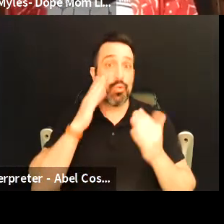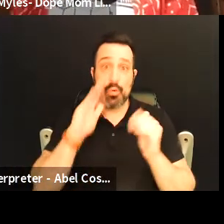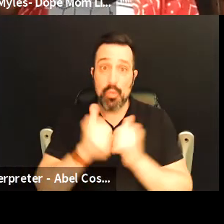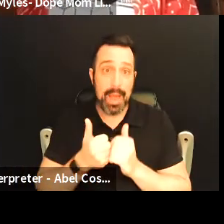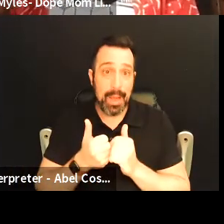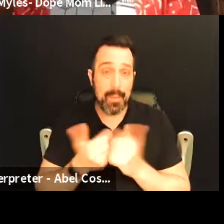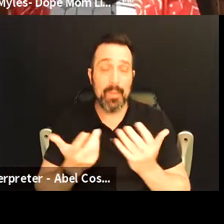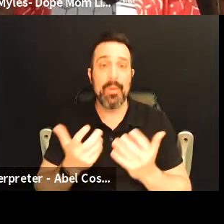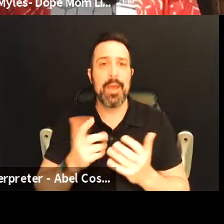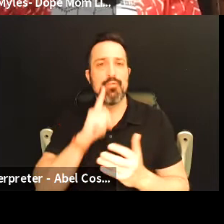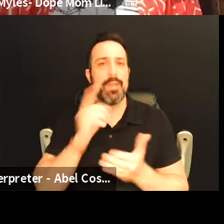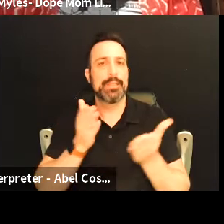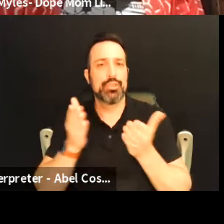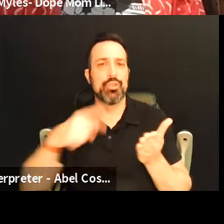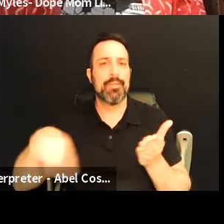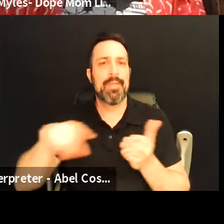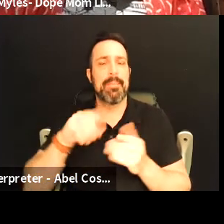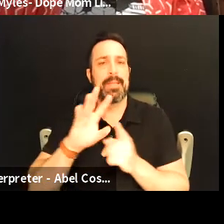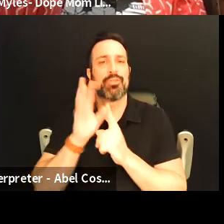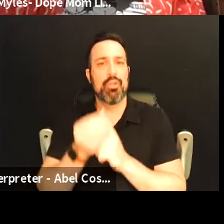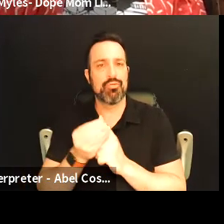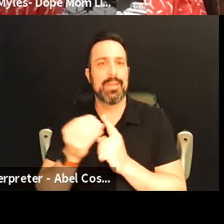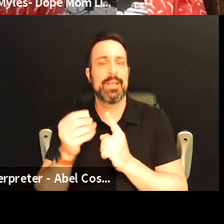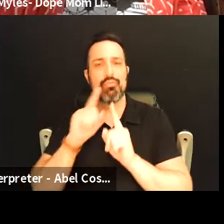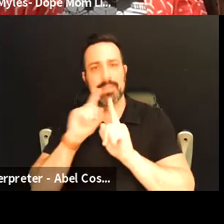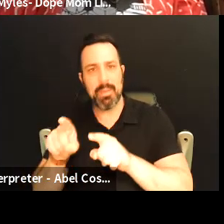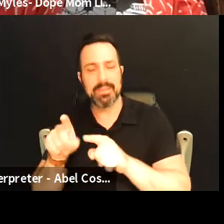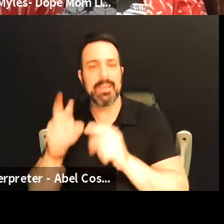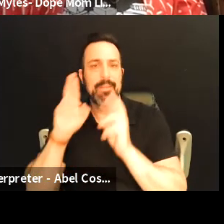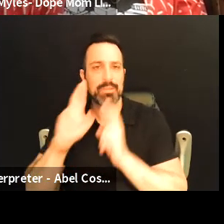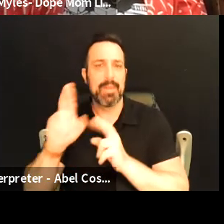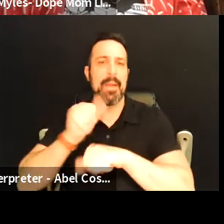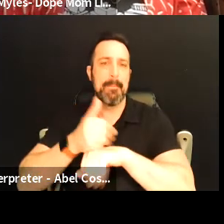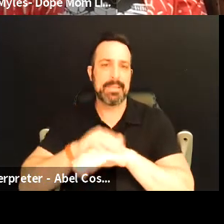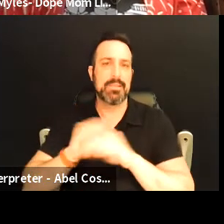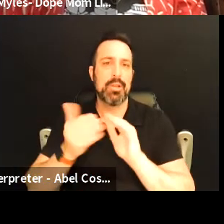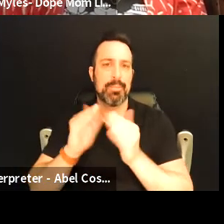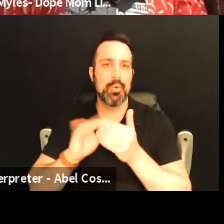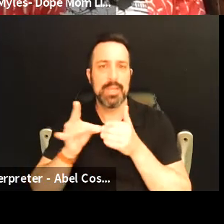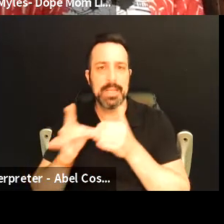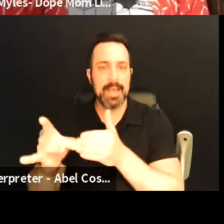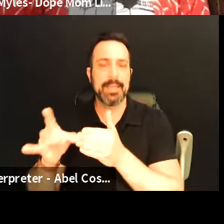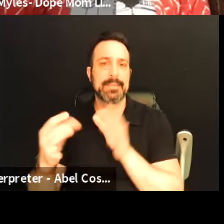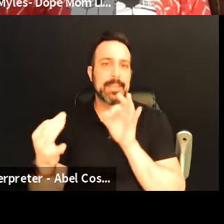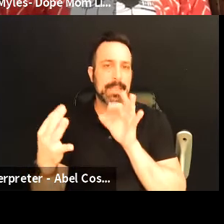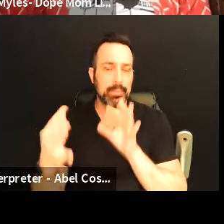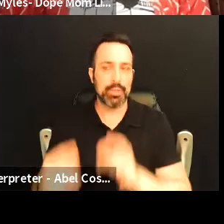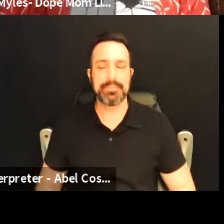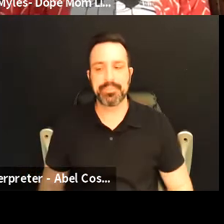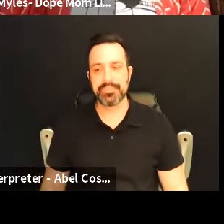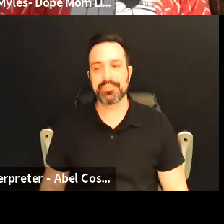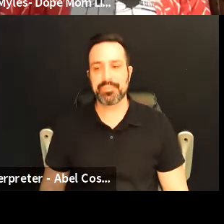to and how to really serve them in a way that's culturally responsive and respectful based on community guidance and input um